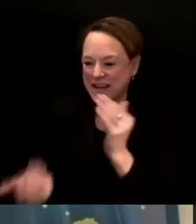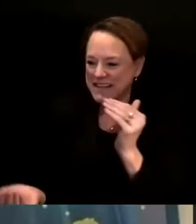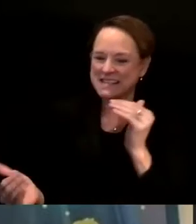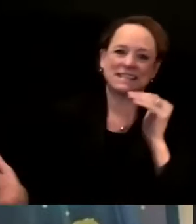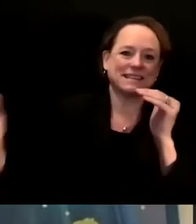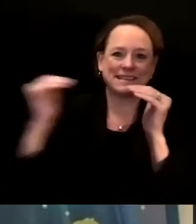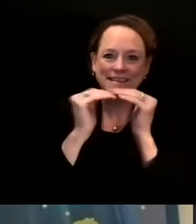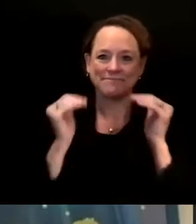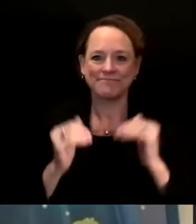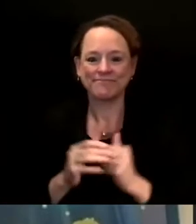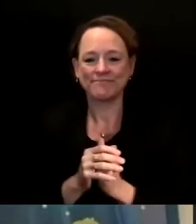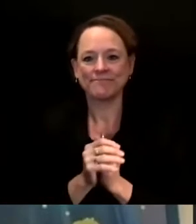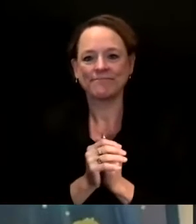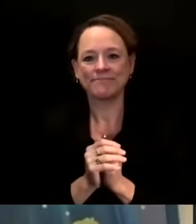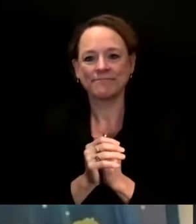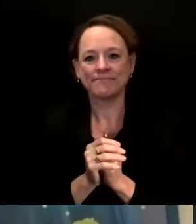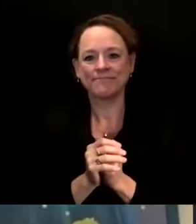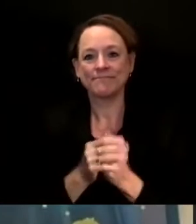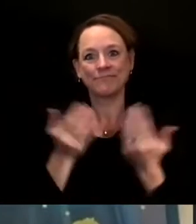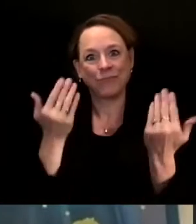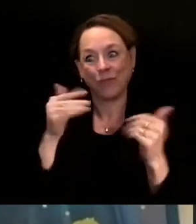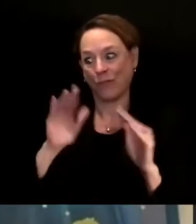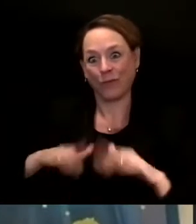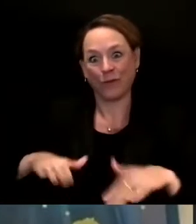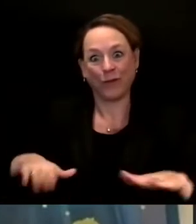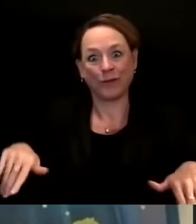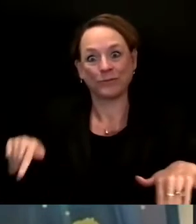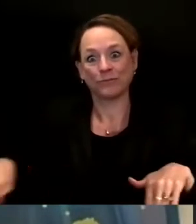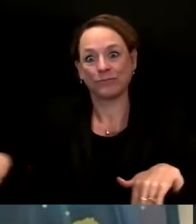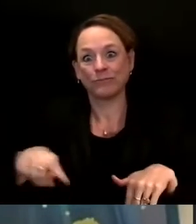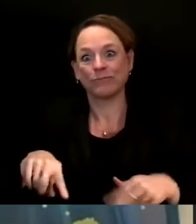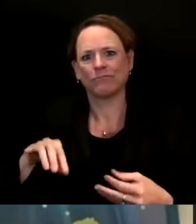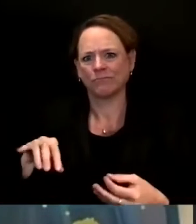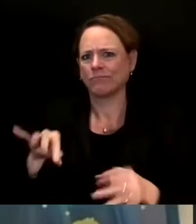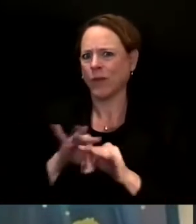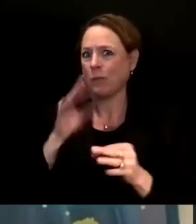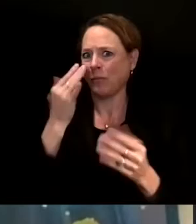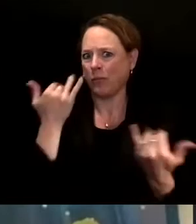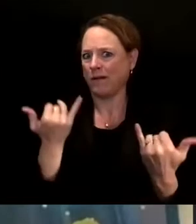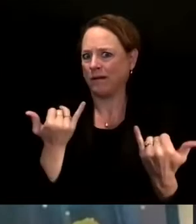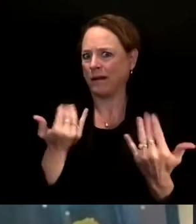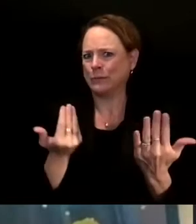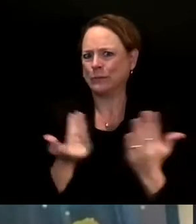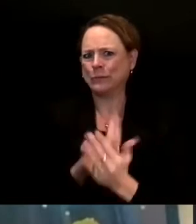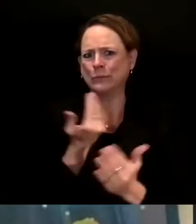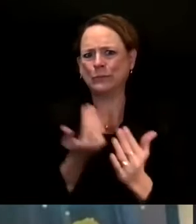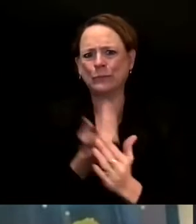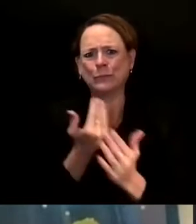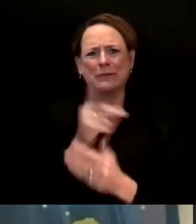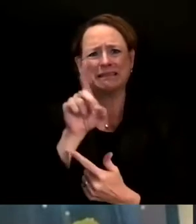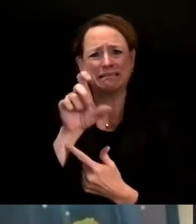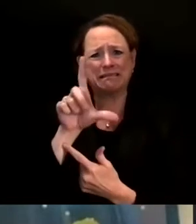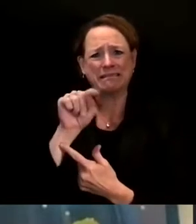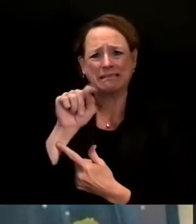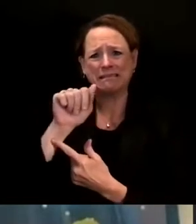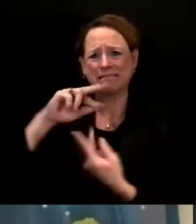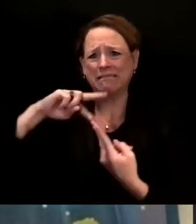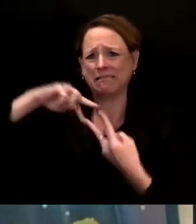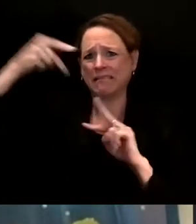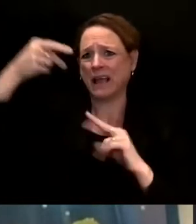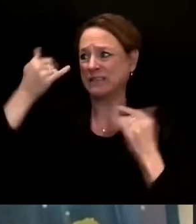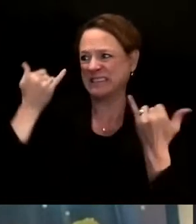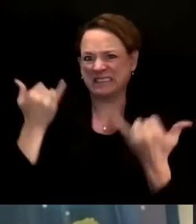spread of the Delta variant. As Dr. Westergaard said at our last briefing, every COVID-19